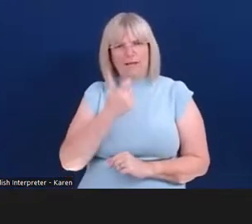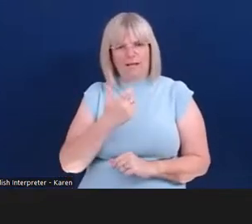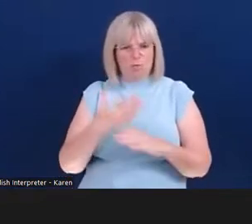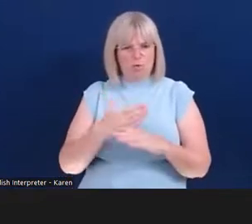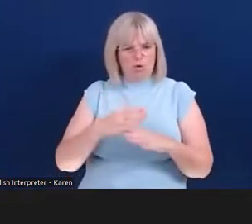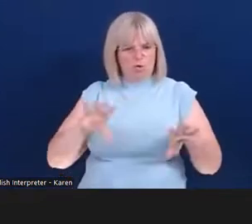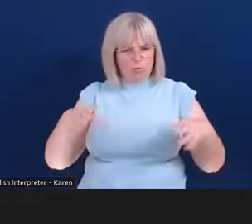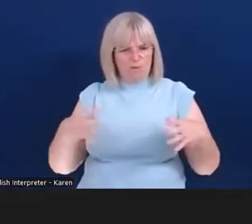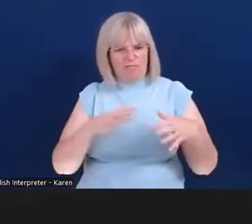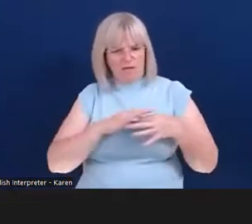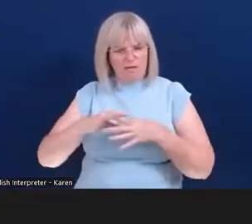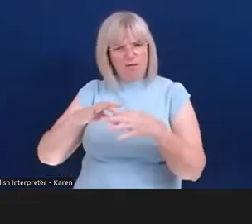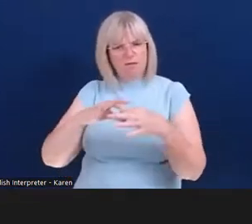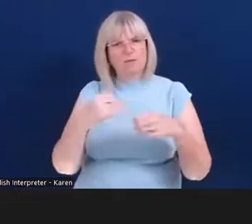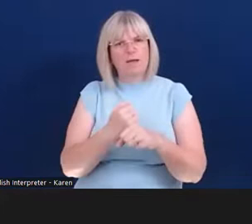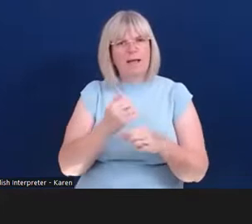and comfortable place to work within.